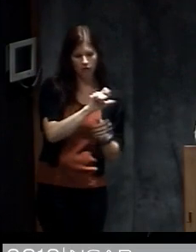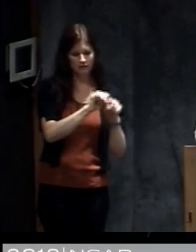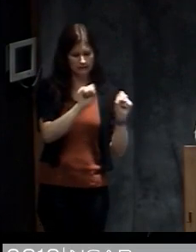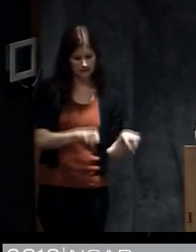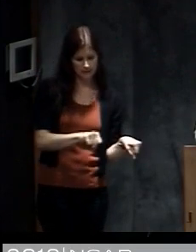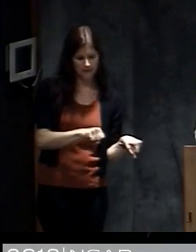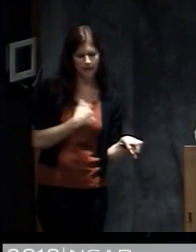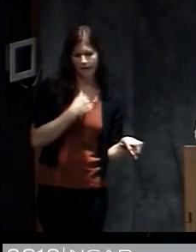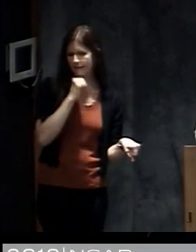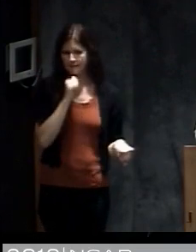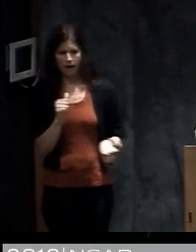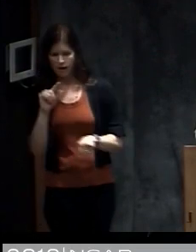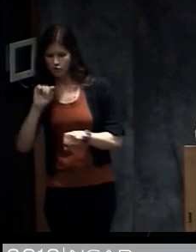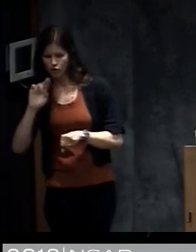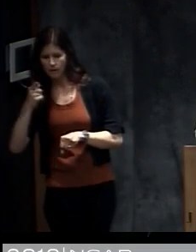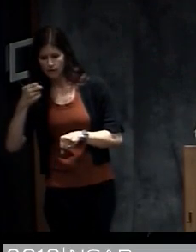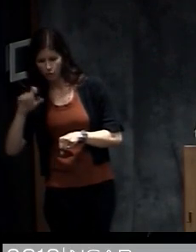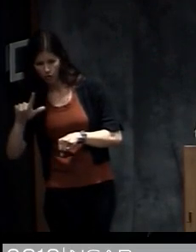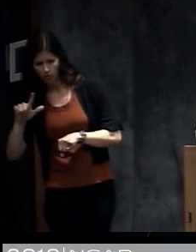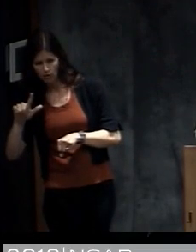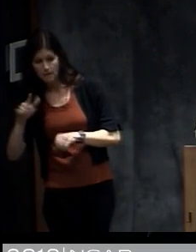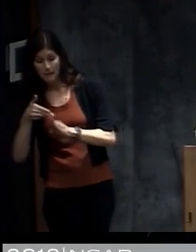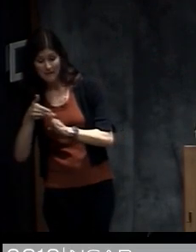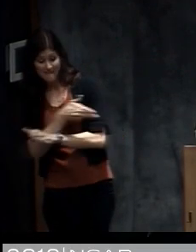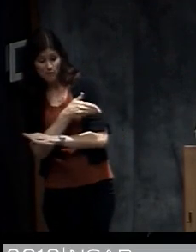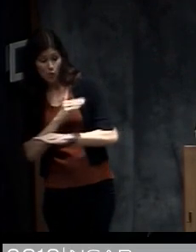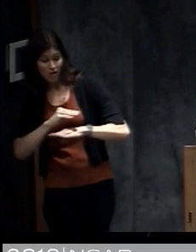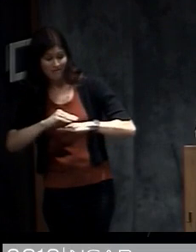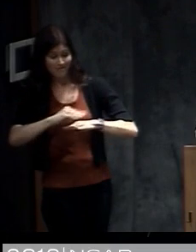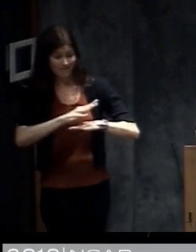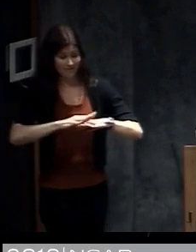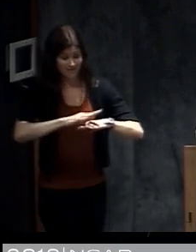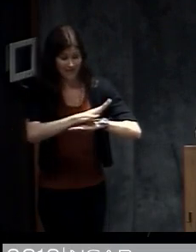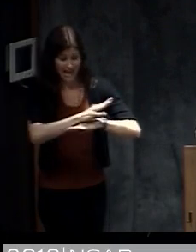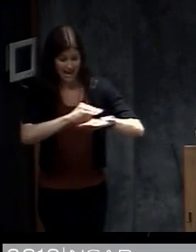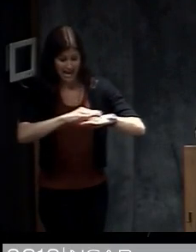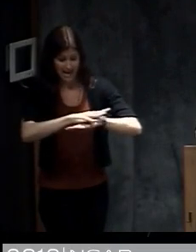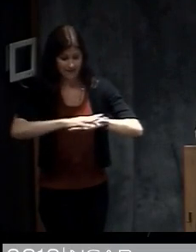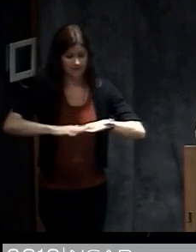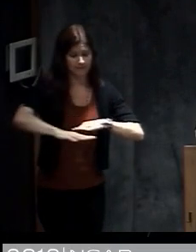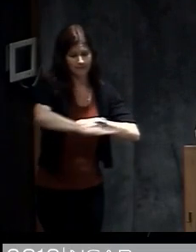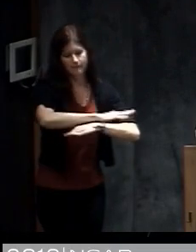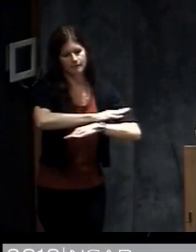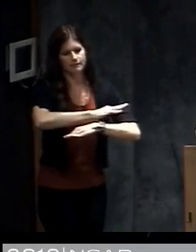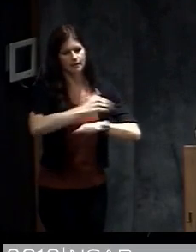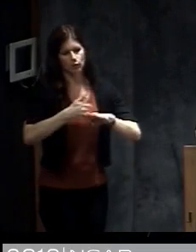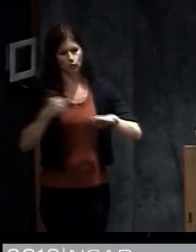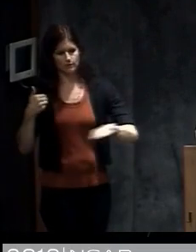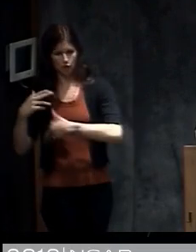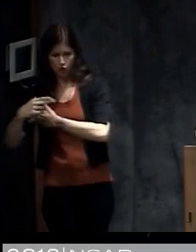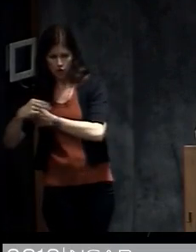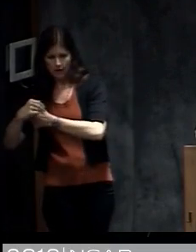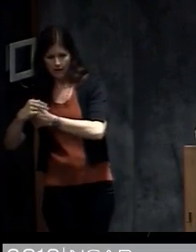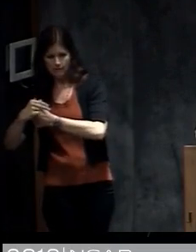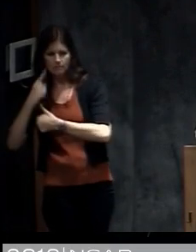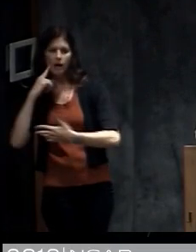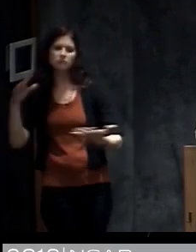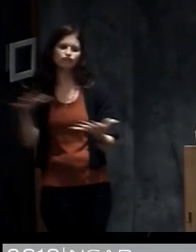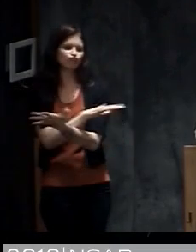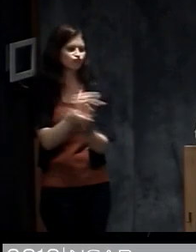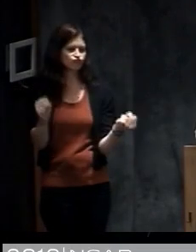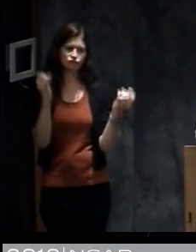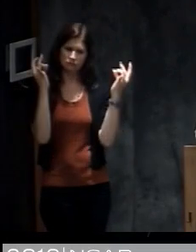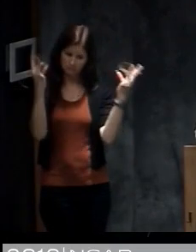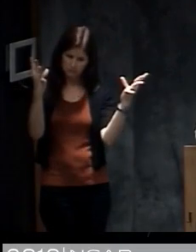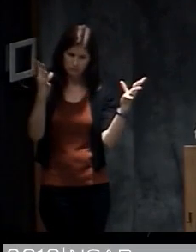-tropical system but it was a hurricane shortly before landfall and it was equivalent to category one on Saffir-Simpson scale and as many of probably remember caused major damage in